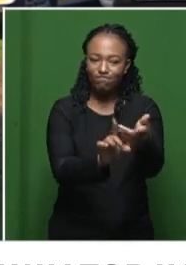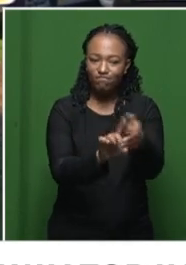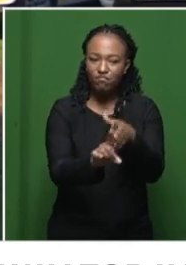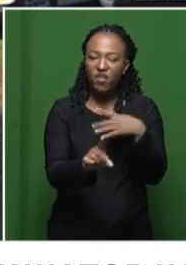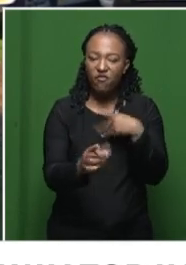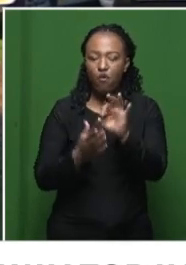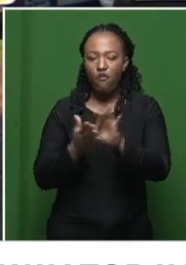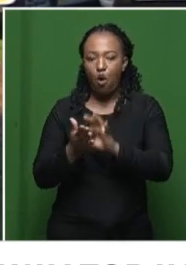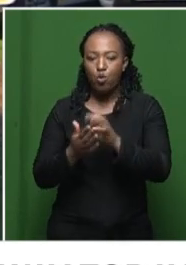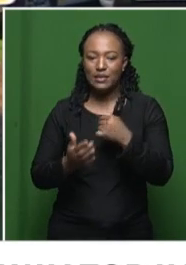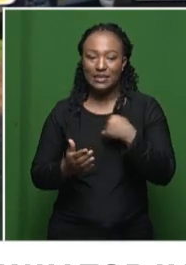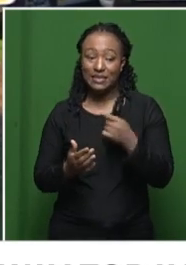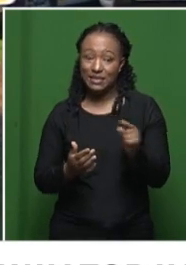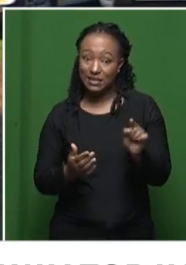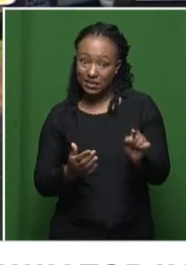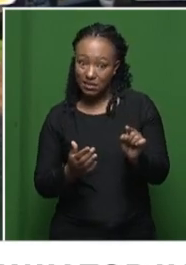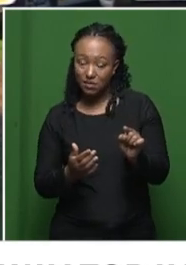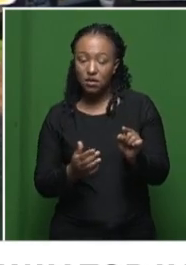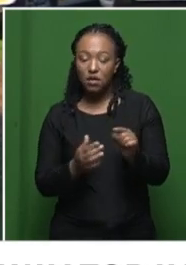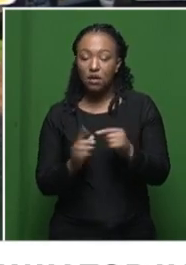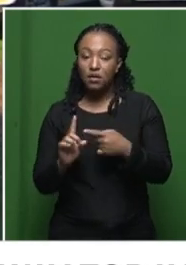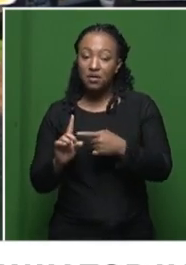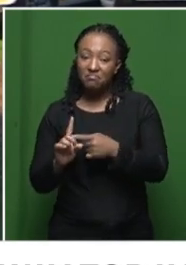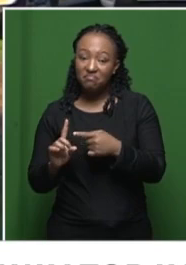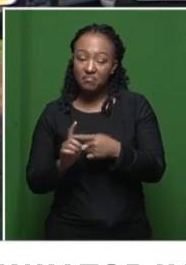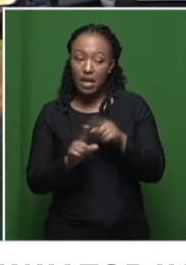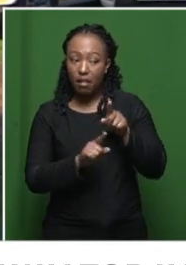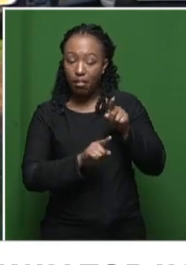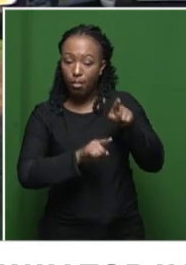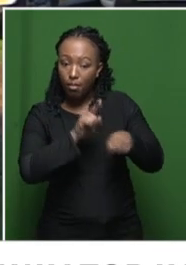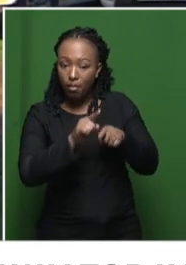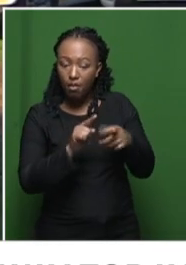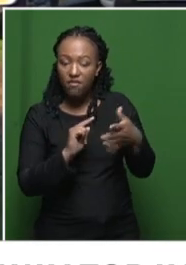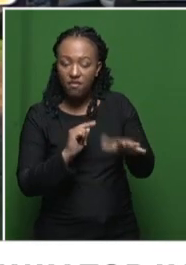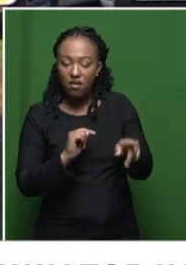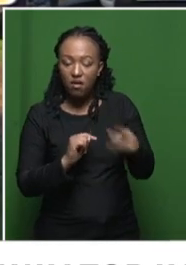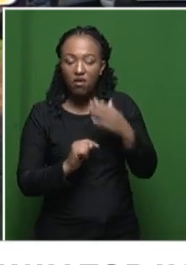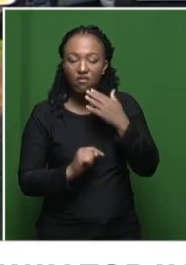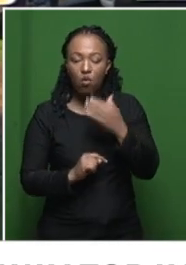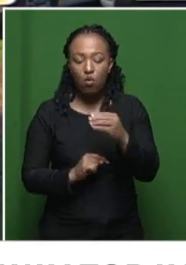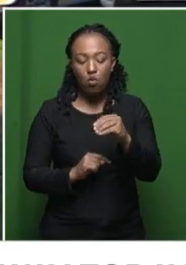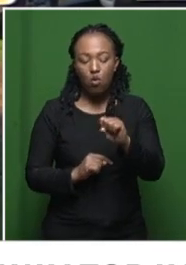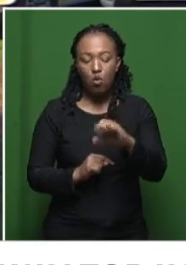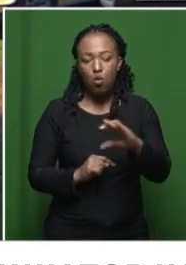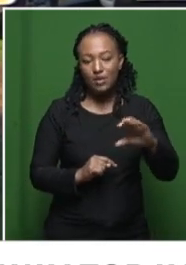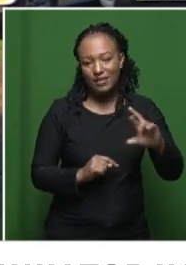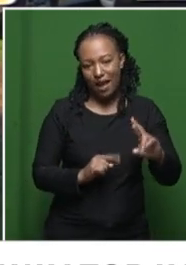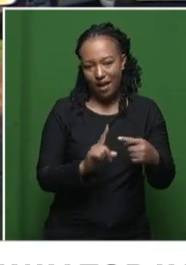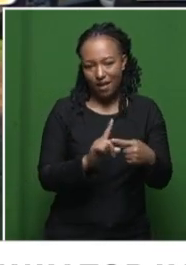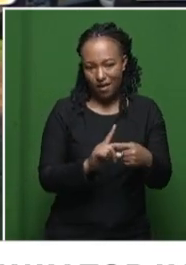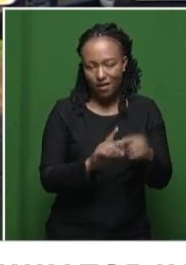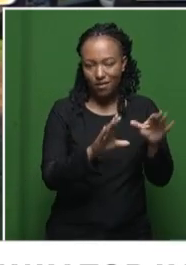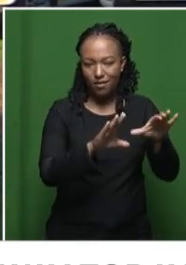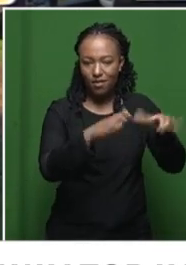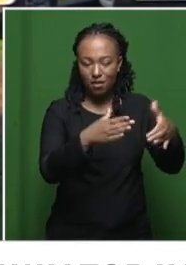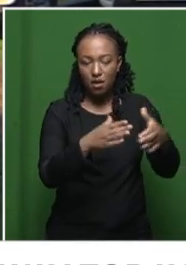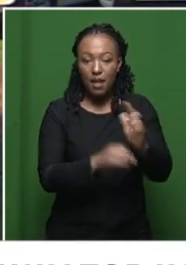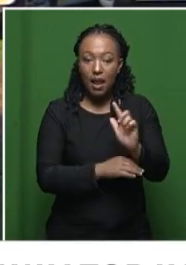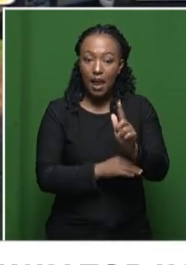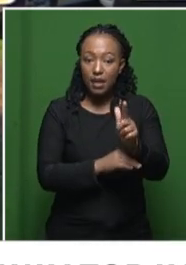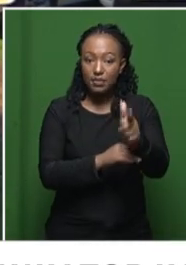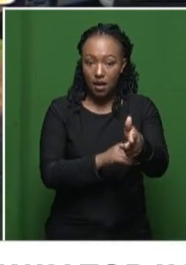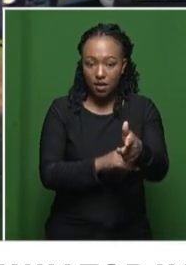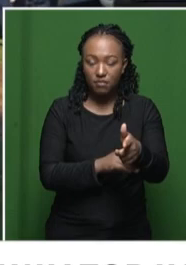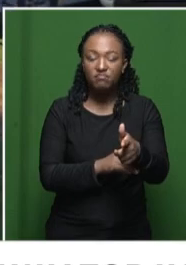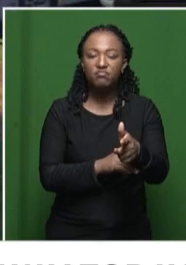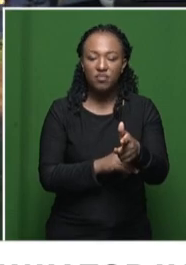power. So that is an accusation that Babalo Matigizala is making against the Oskamabuena faction. But later on today, they will be having their